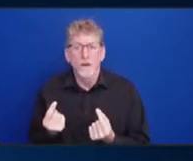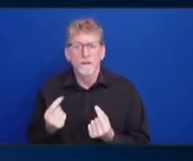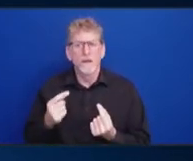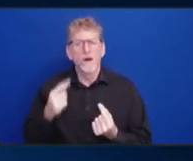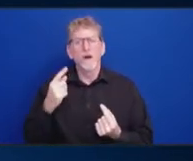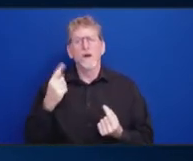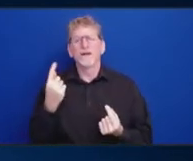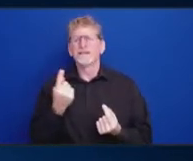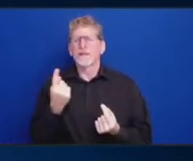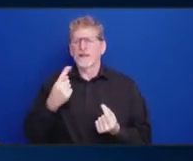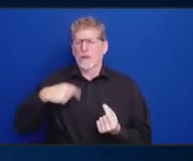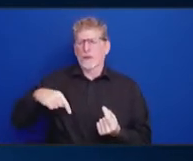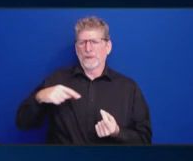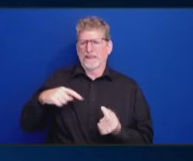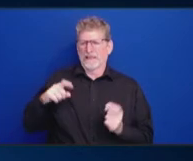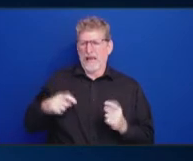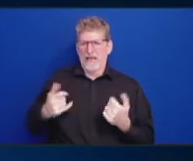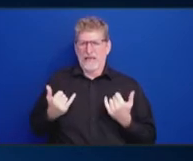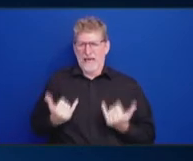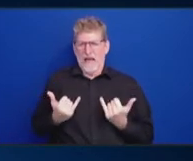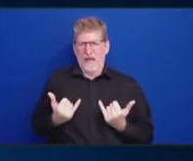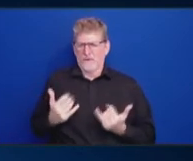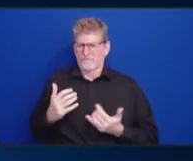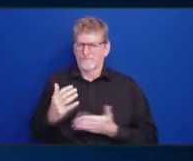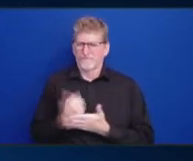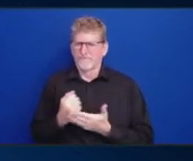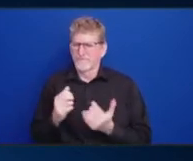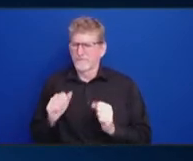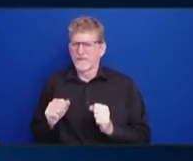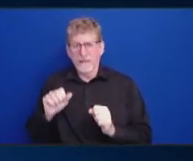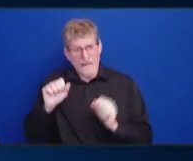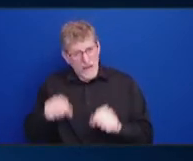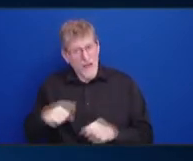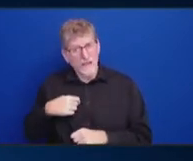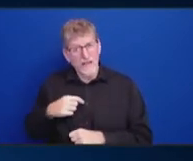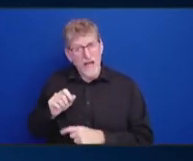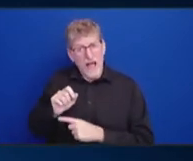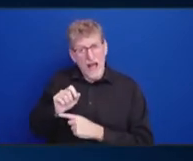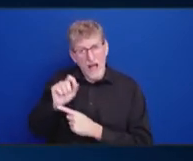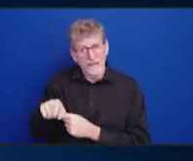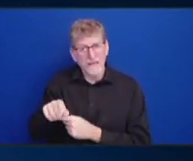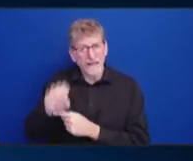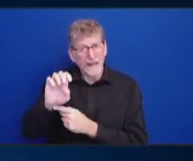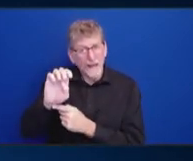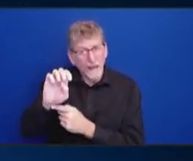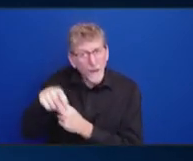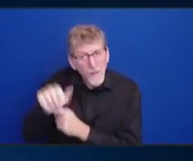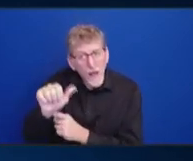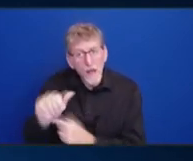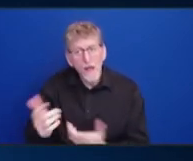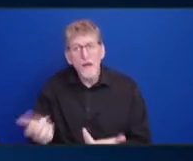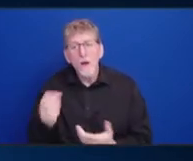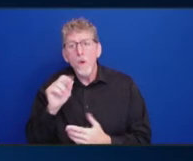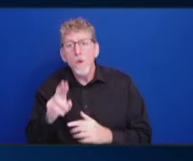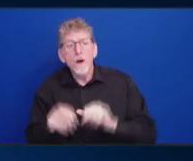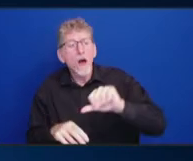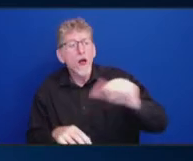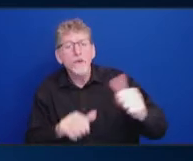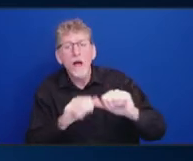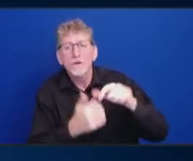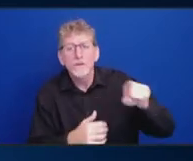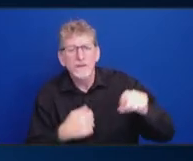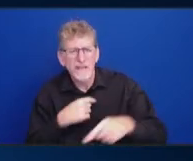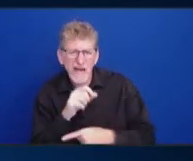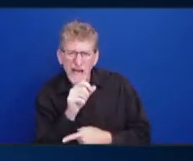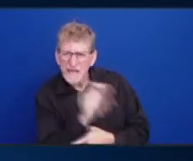right now? Can we ask EPA and all these different agencies to present their reports